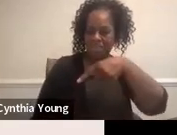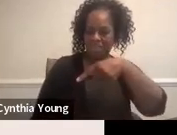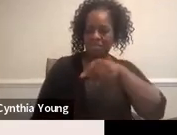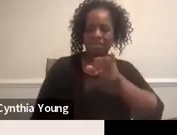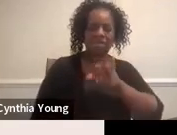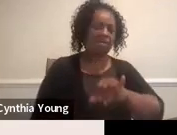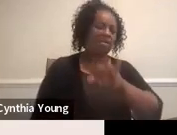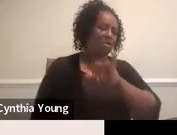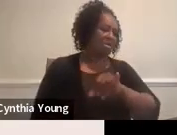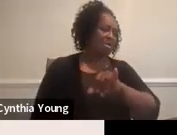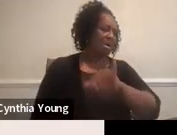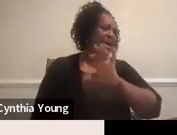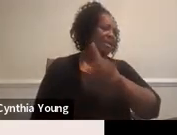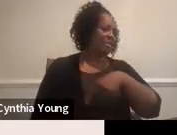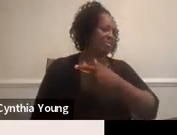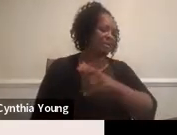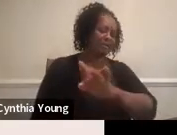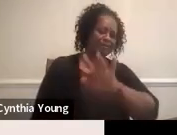IEP.